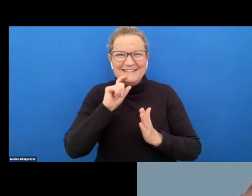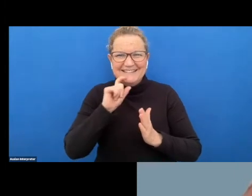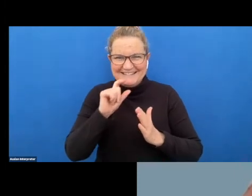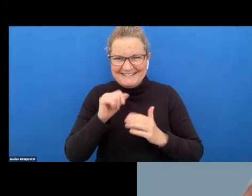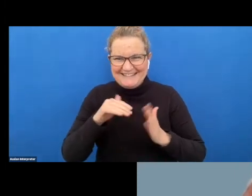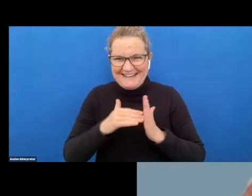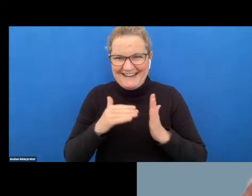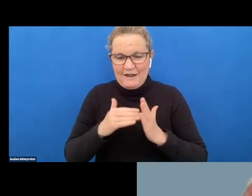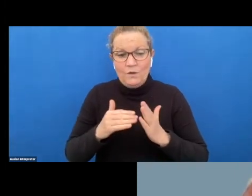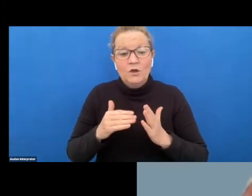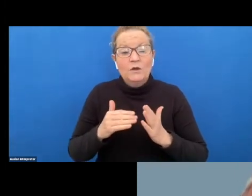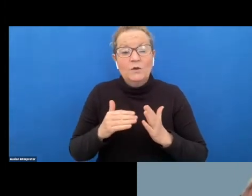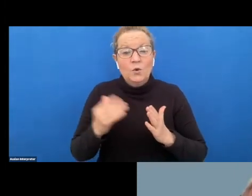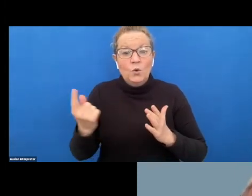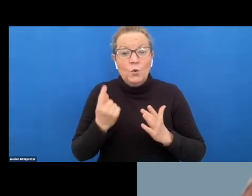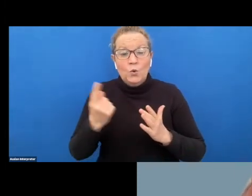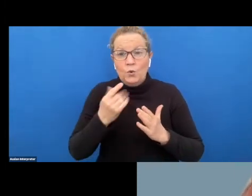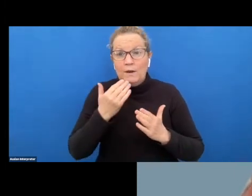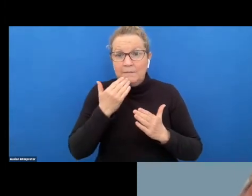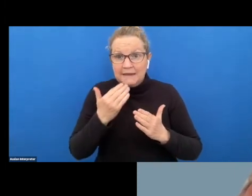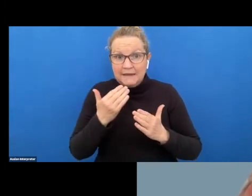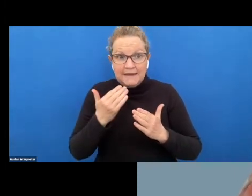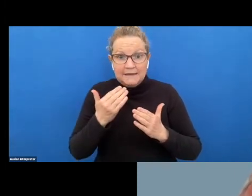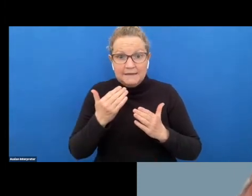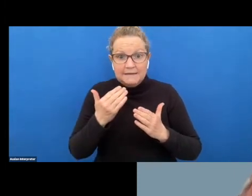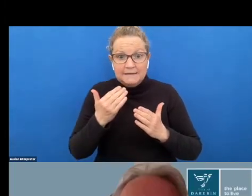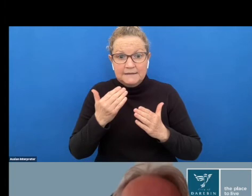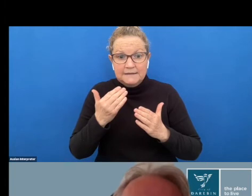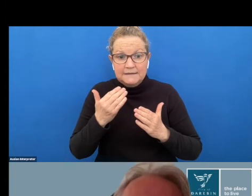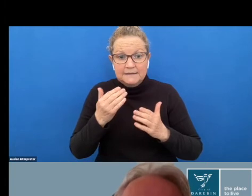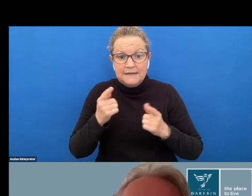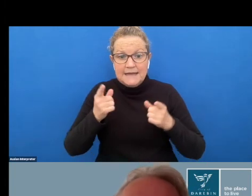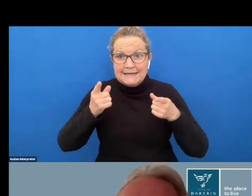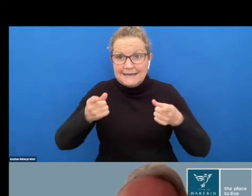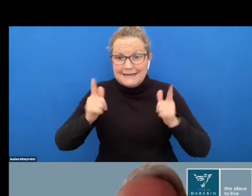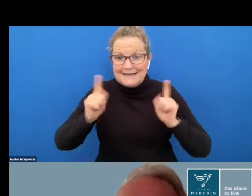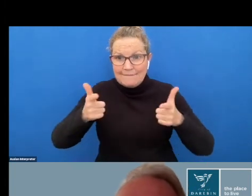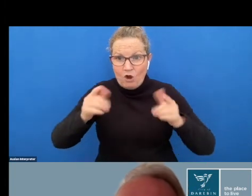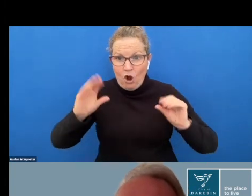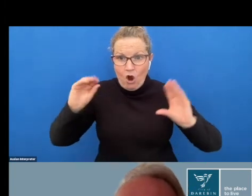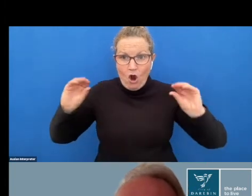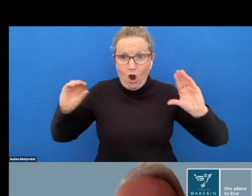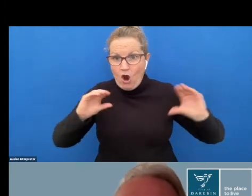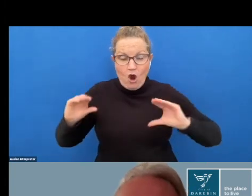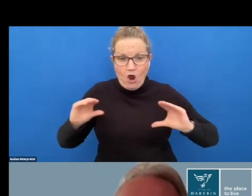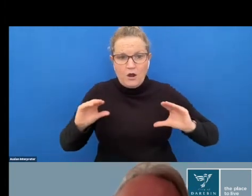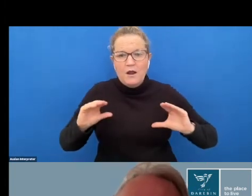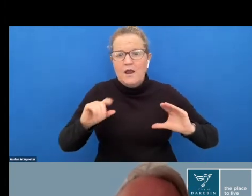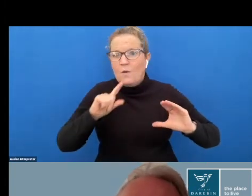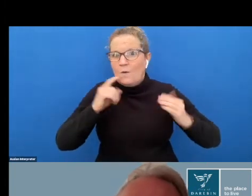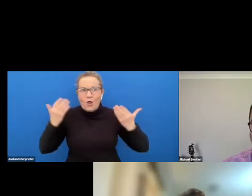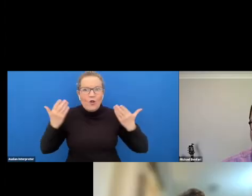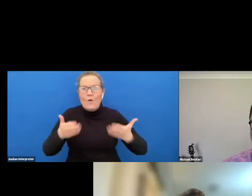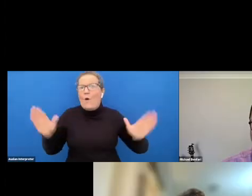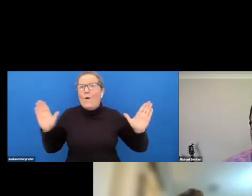able to uh if you want to um turn your cameras and uh certainly turn your cameras back on um because we're going to now throw it open